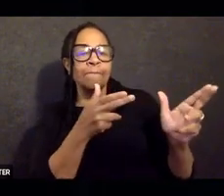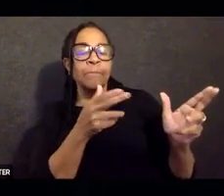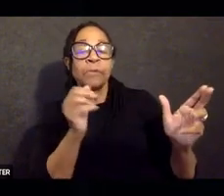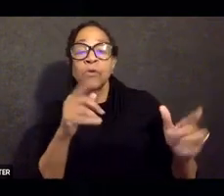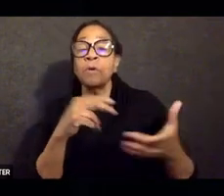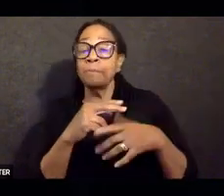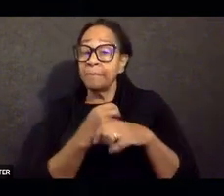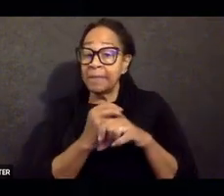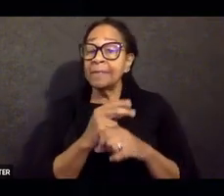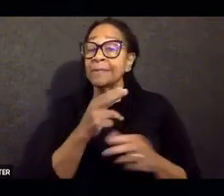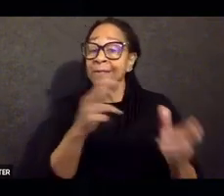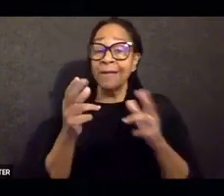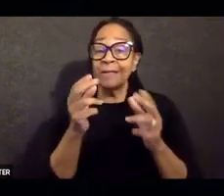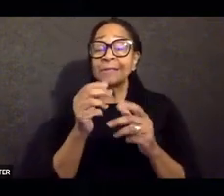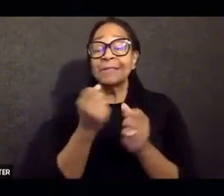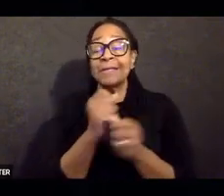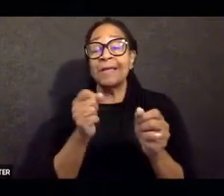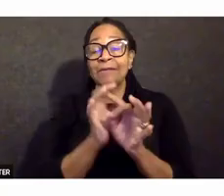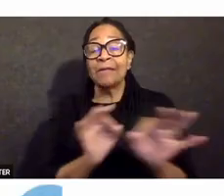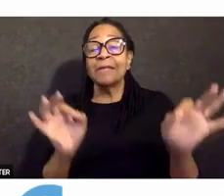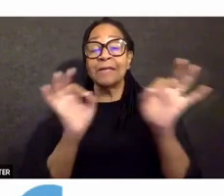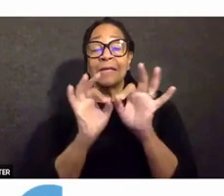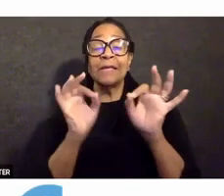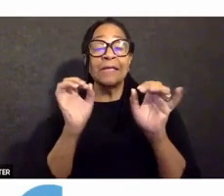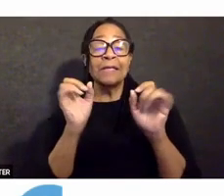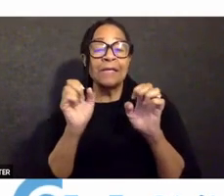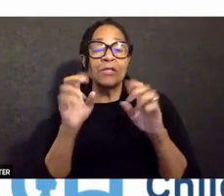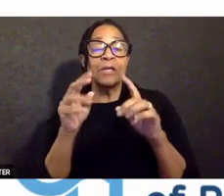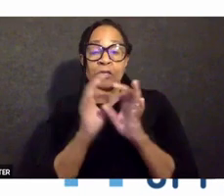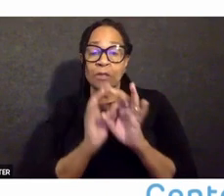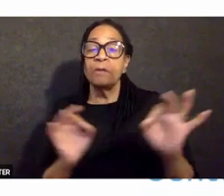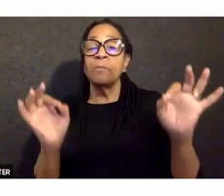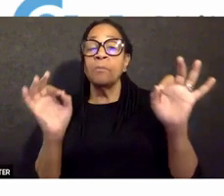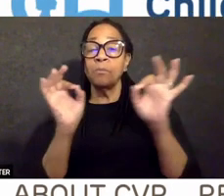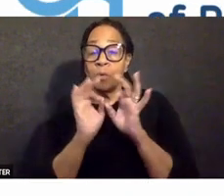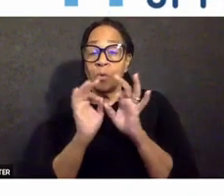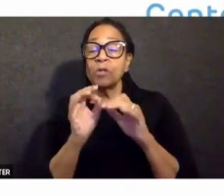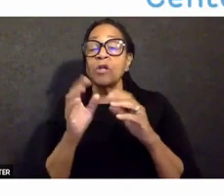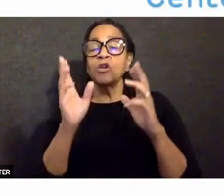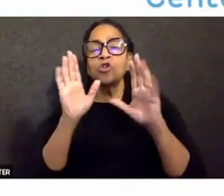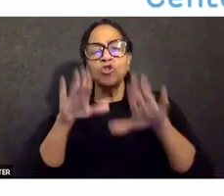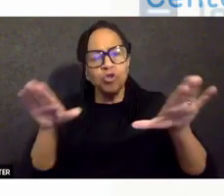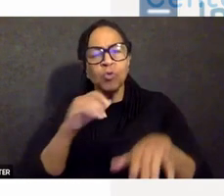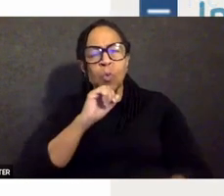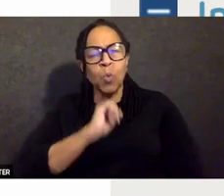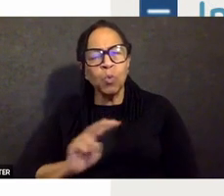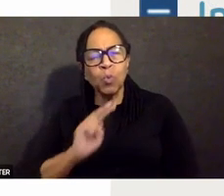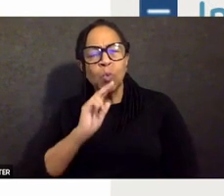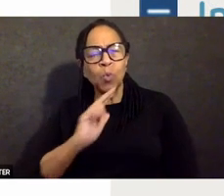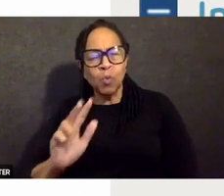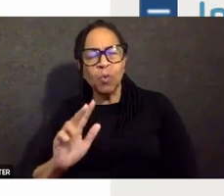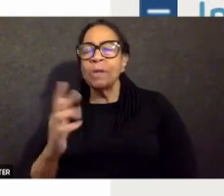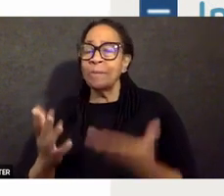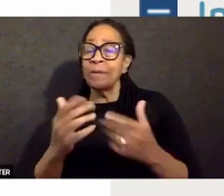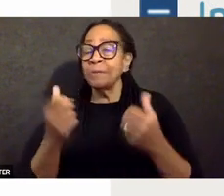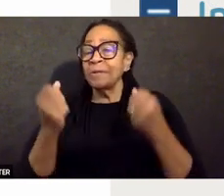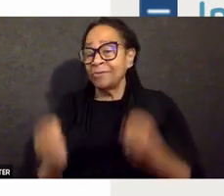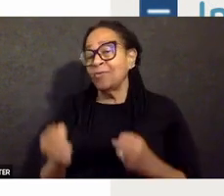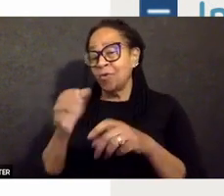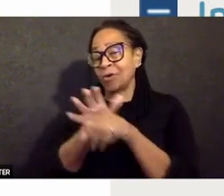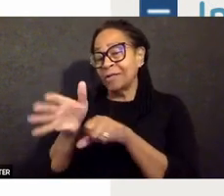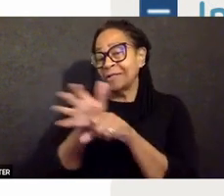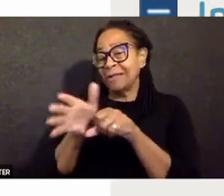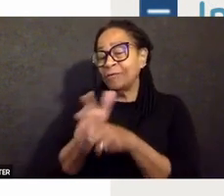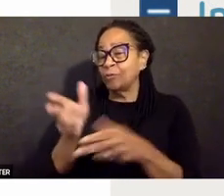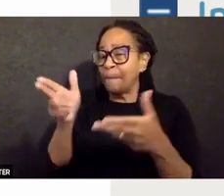Therefore, making gun safety education of vital importance. Children as young as two and three years old may be strong enough